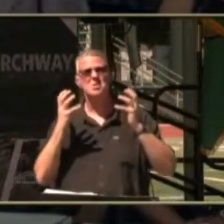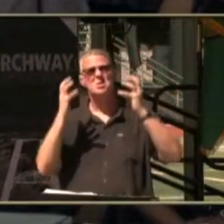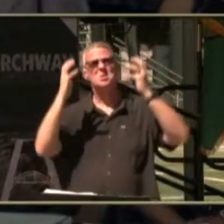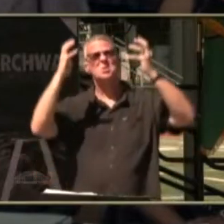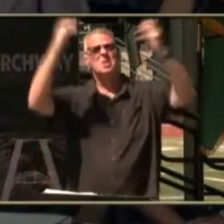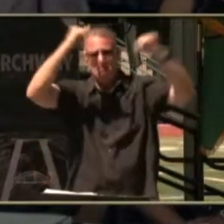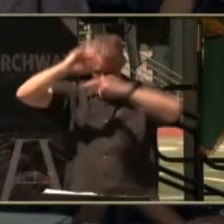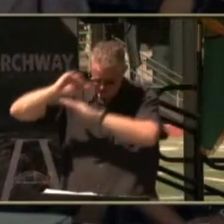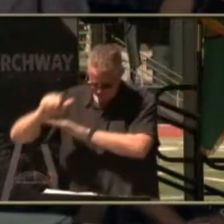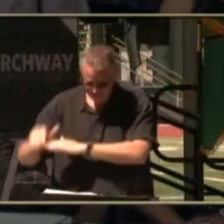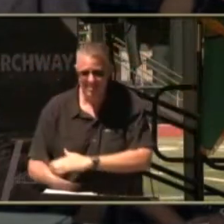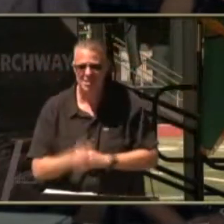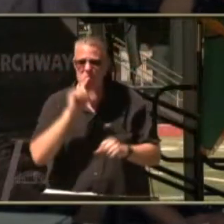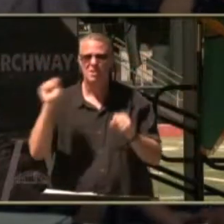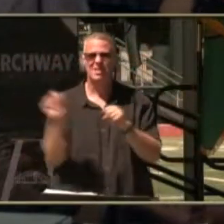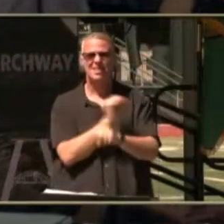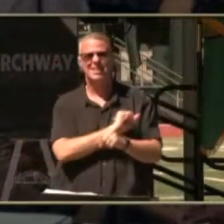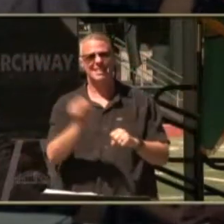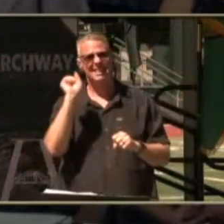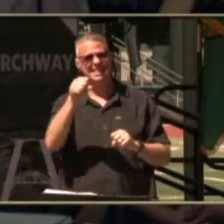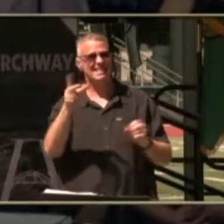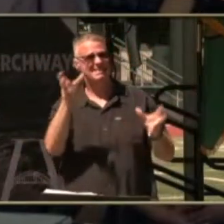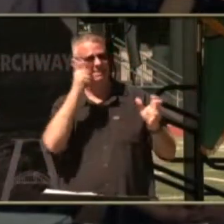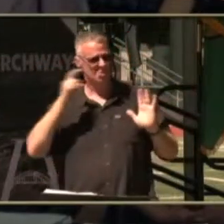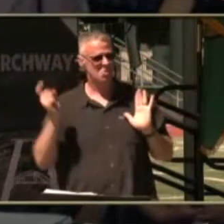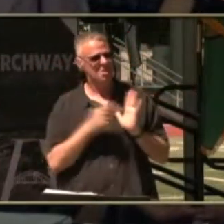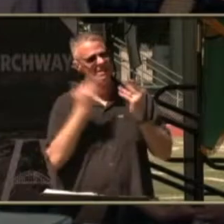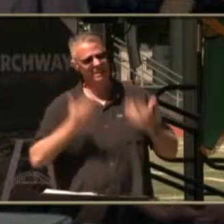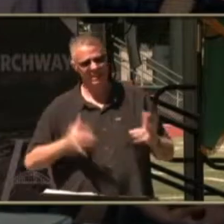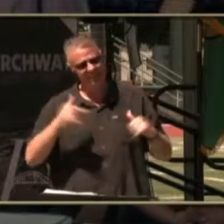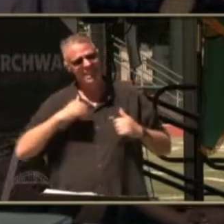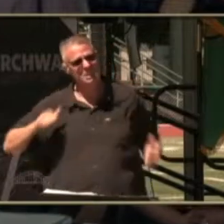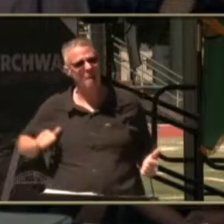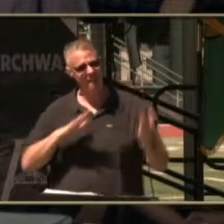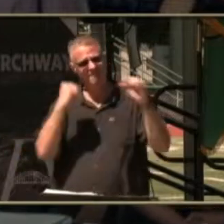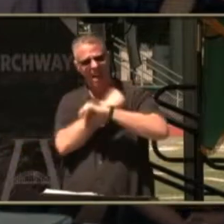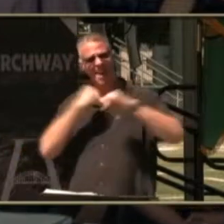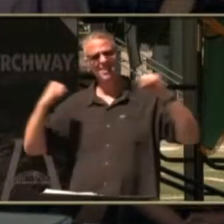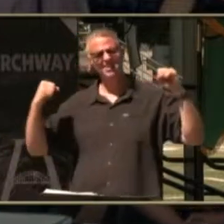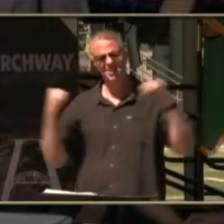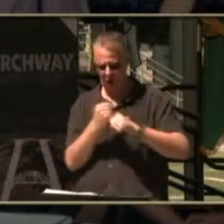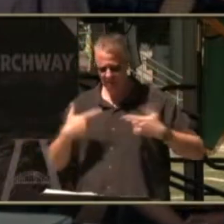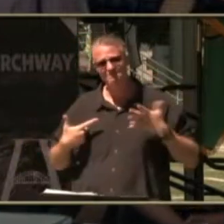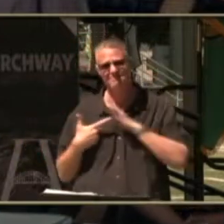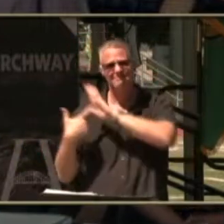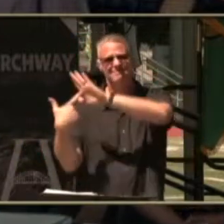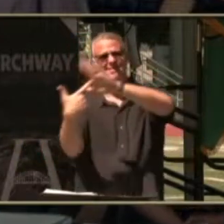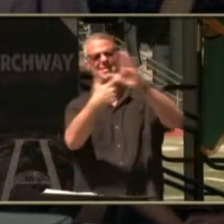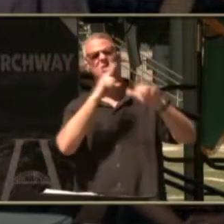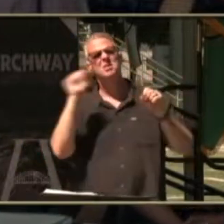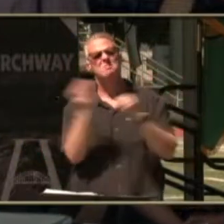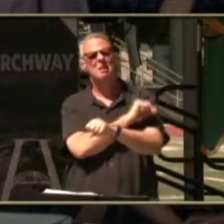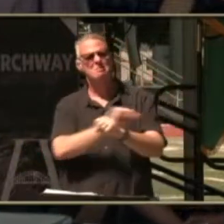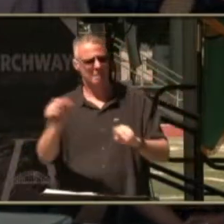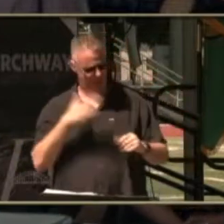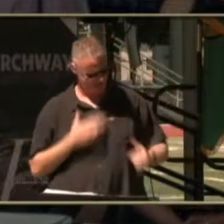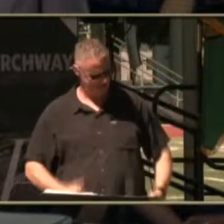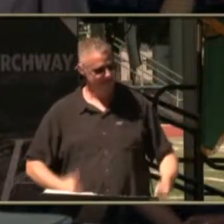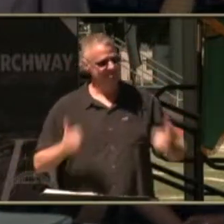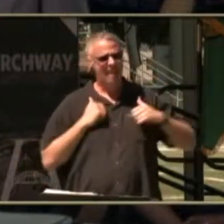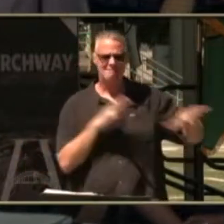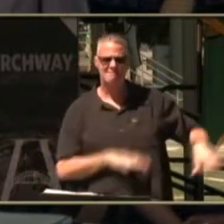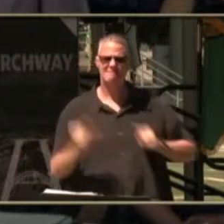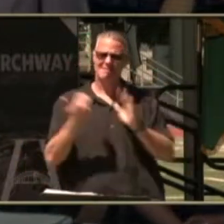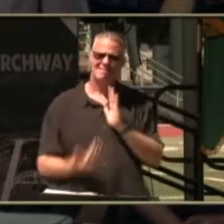out tonight can you hear my voice this time this is my fight song take back my